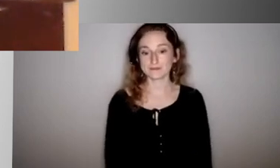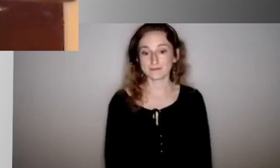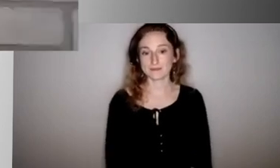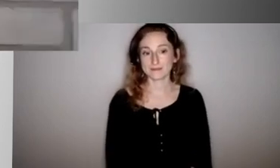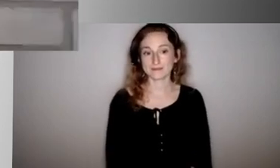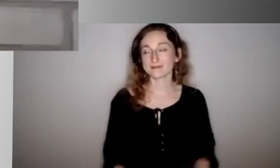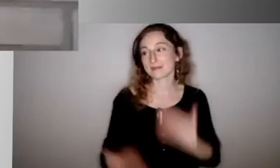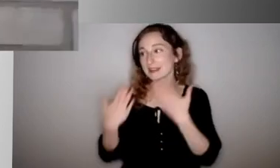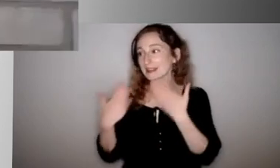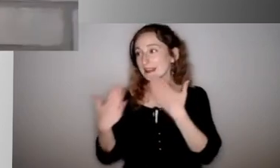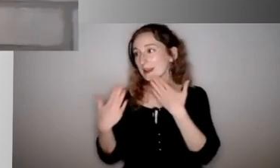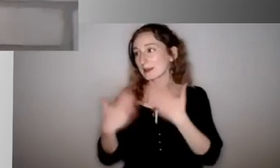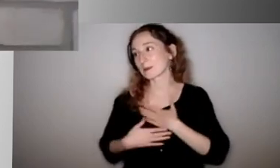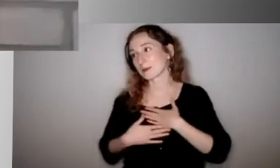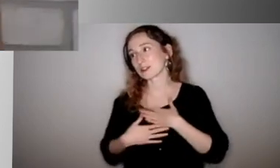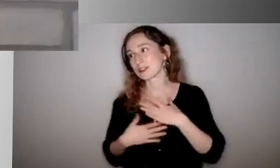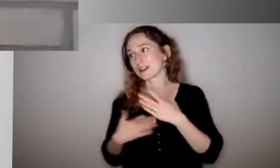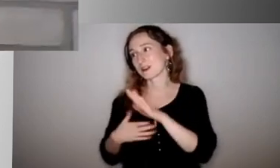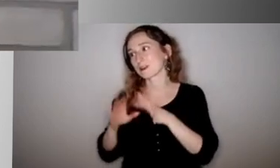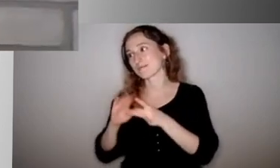Thank you. I really appreciate hearing that.